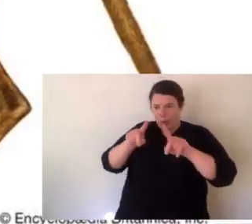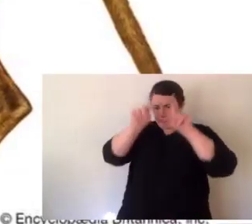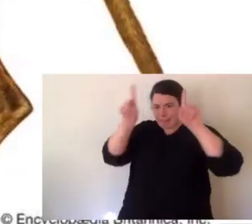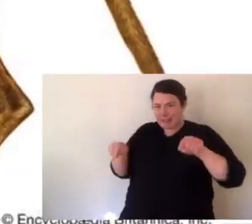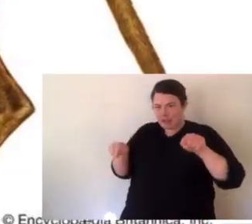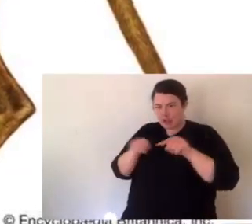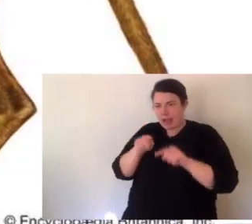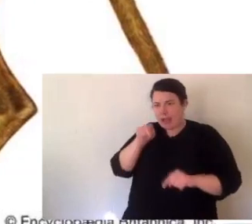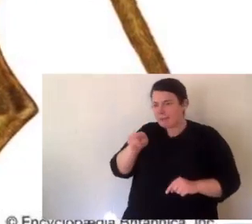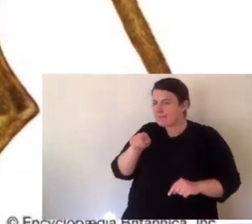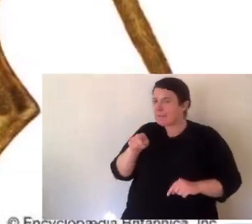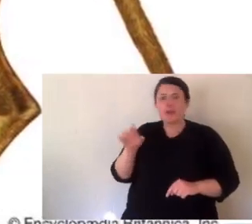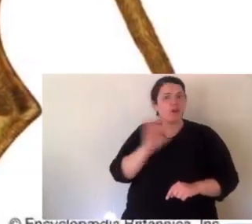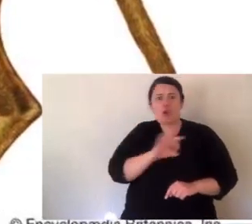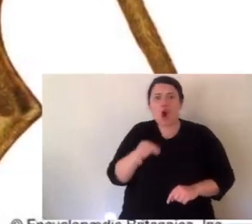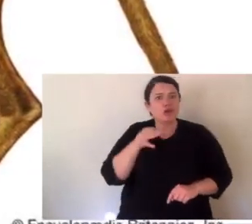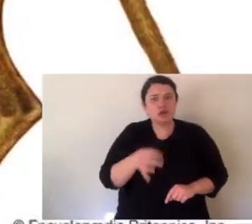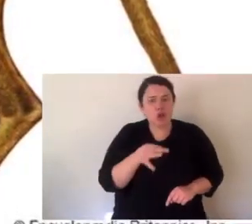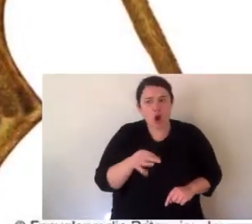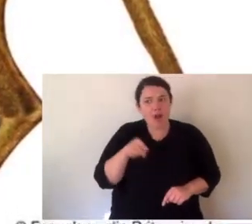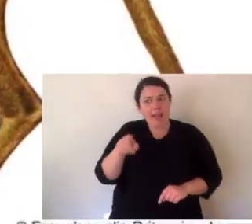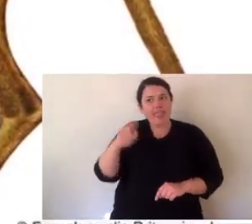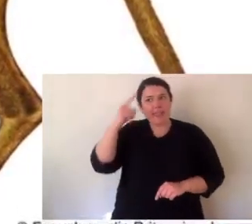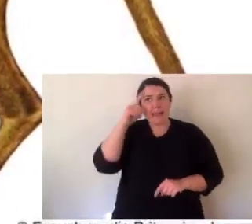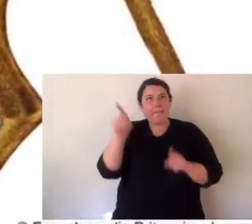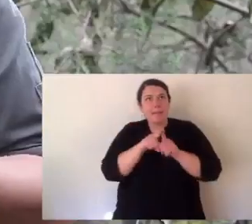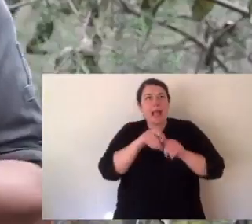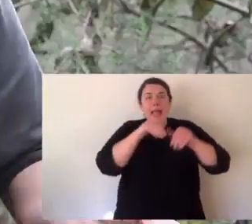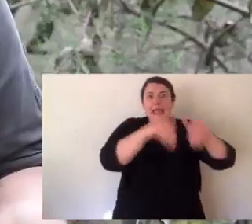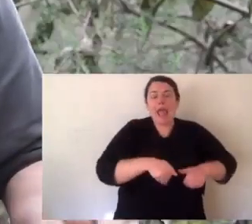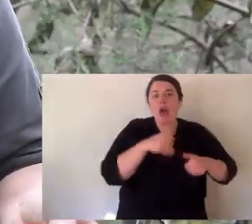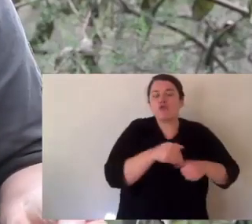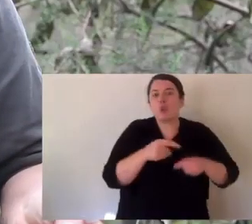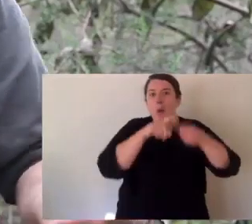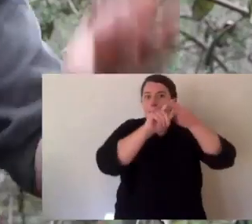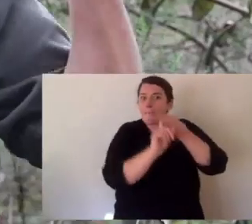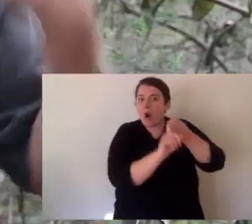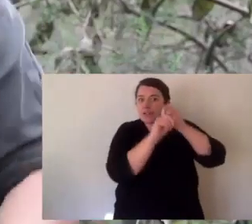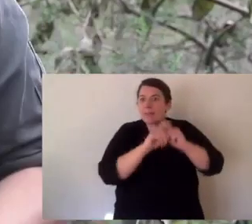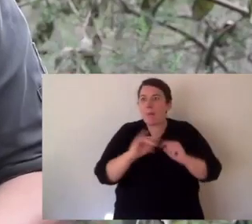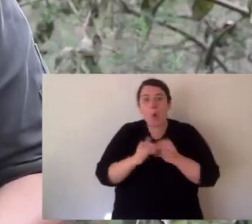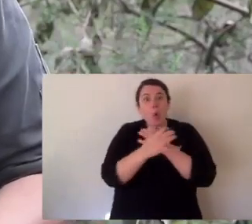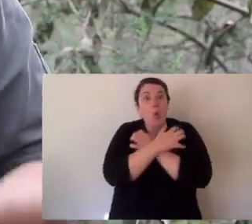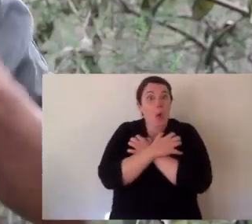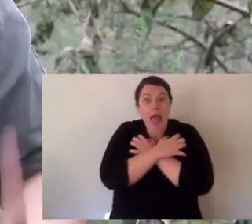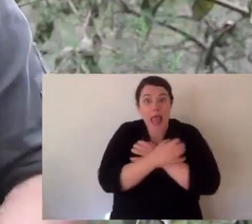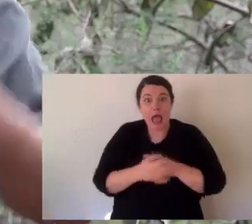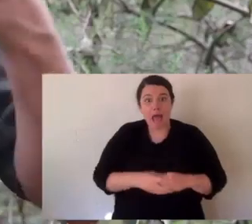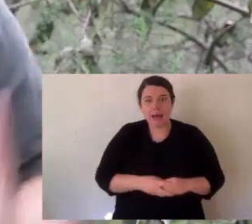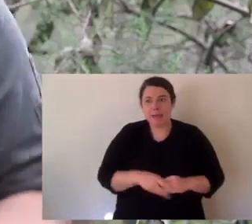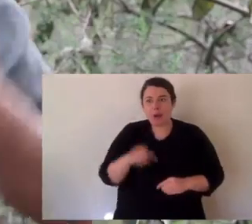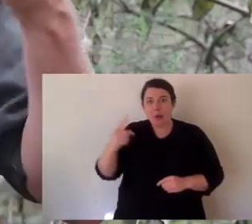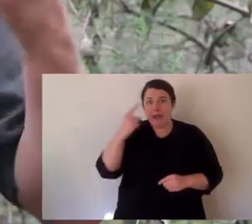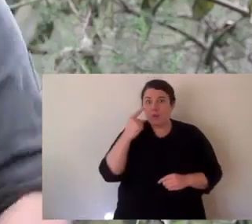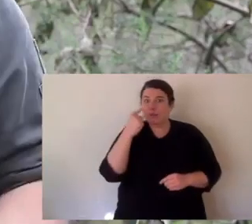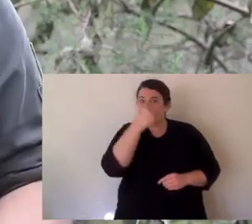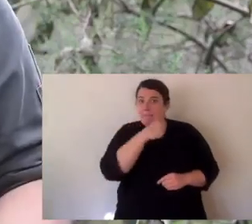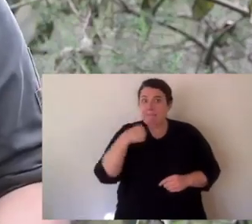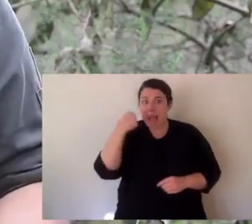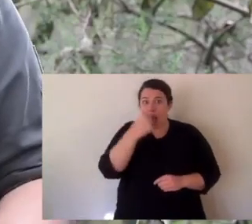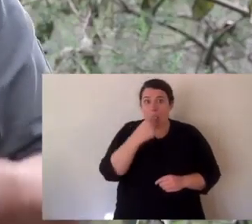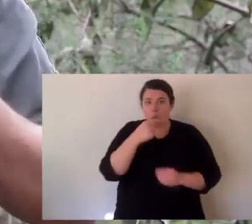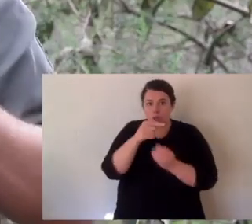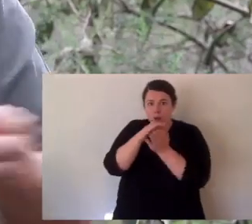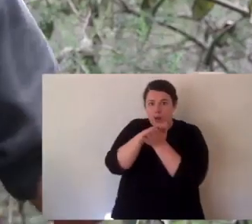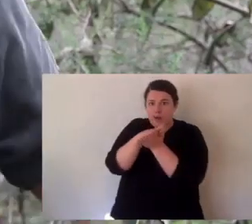When you look at a thylacine, keep reminding yourself, it's not a dog. It's a marsupial, like a kangaroo or a koala or a